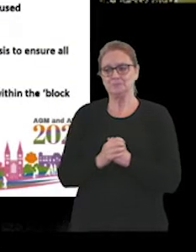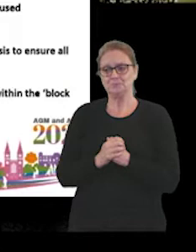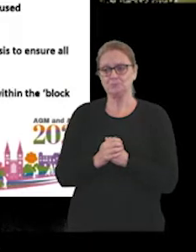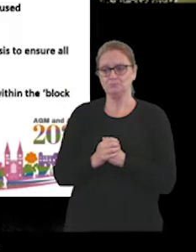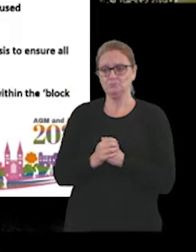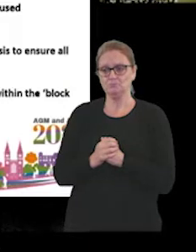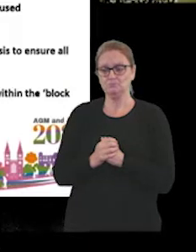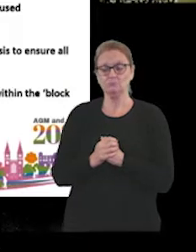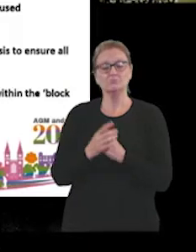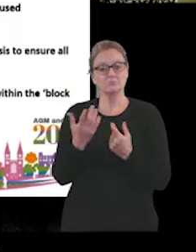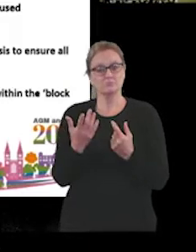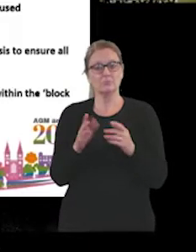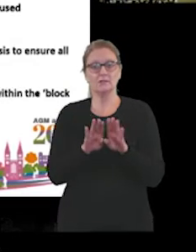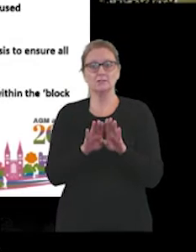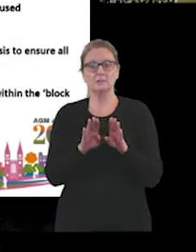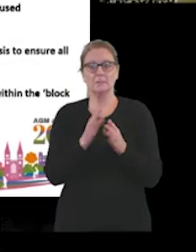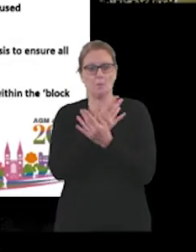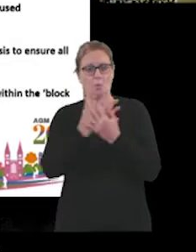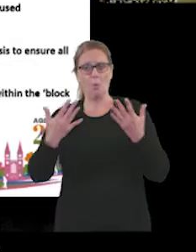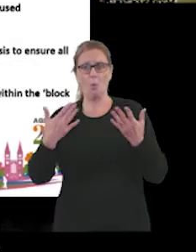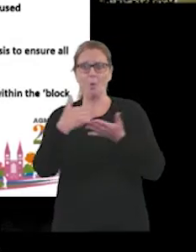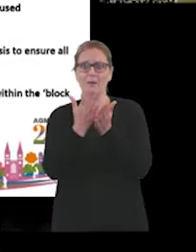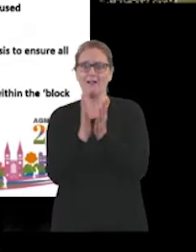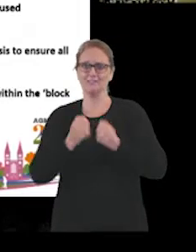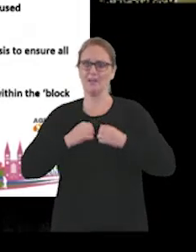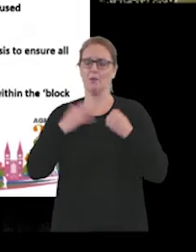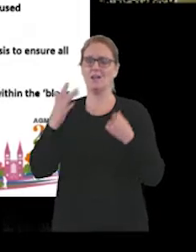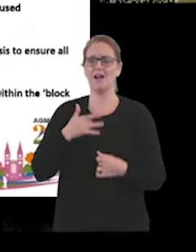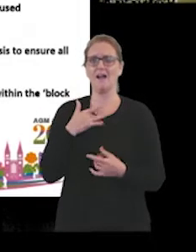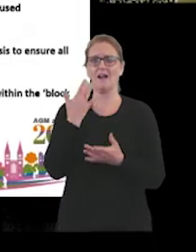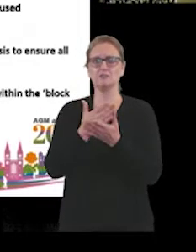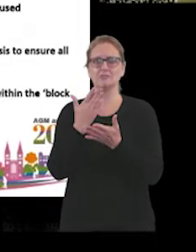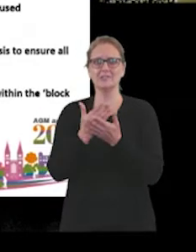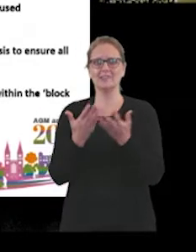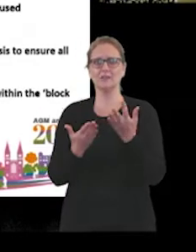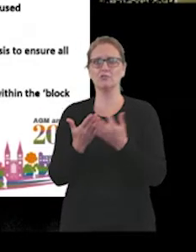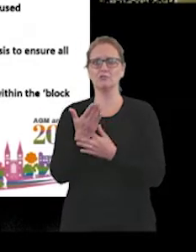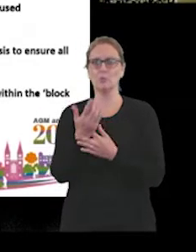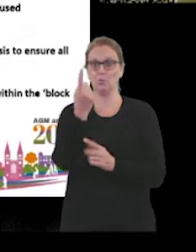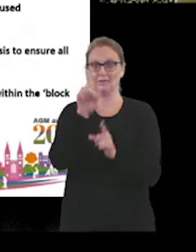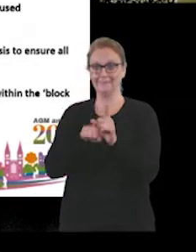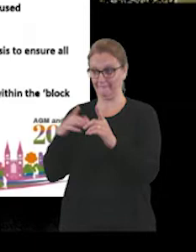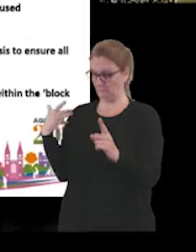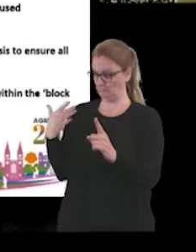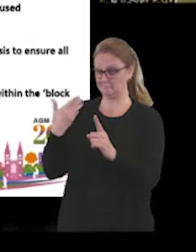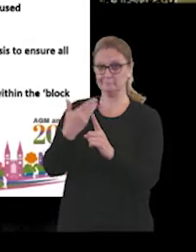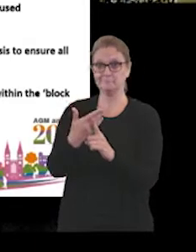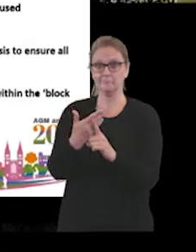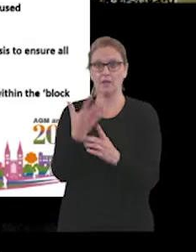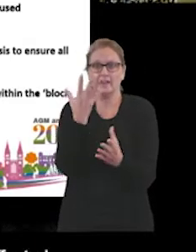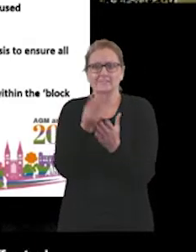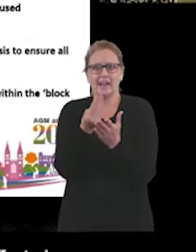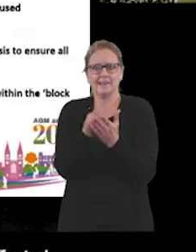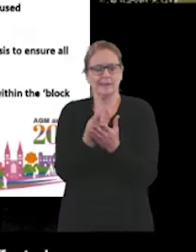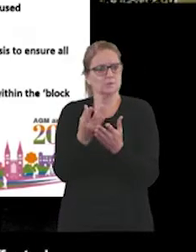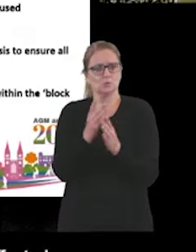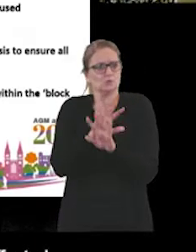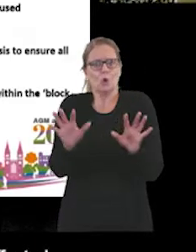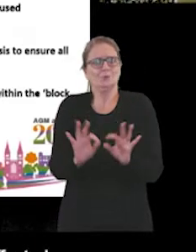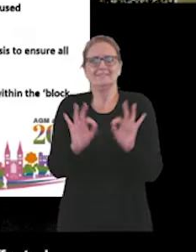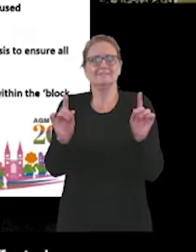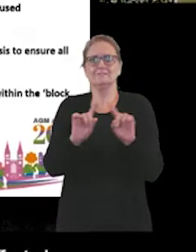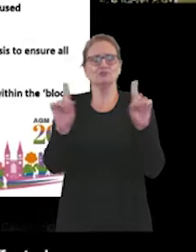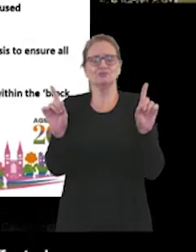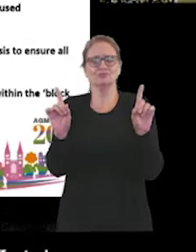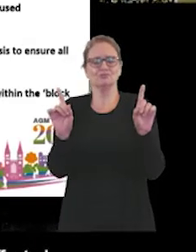So like many, well, like all aspects of our lives, really, over the last year, our finances were no different and were significantly